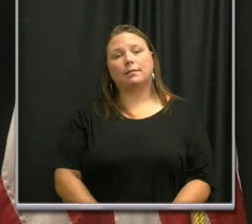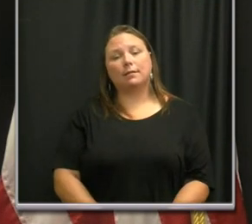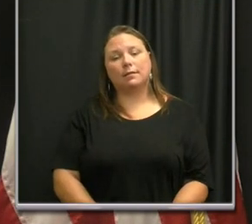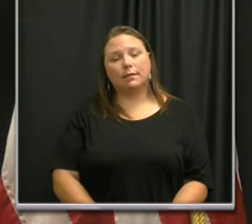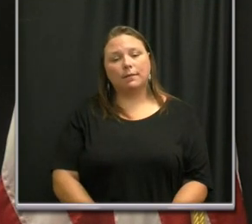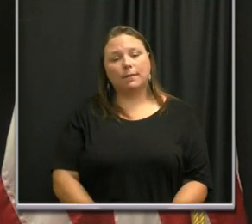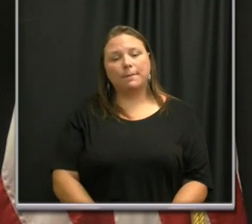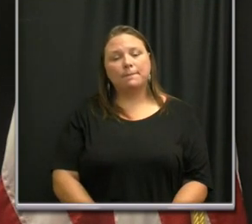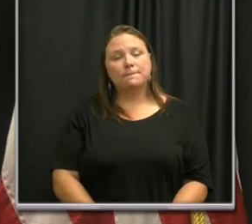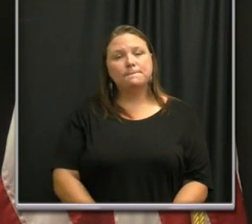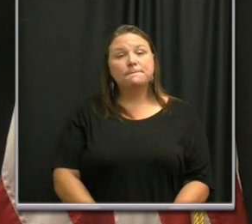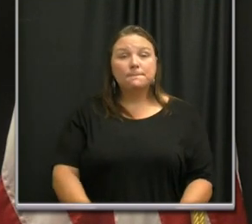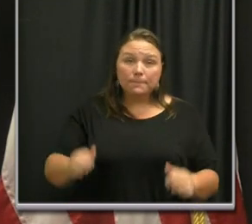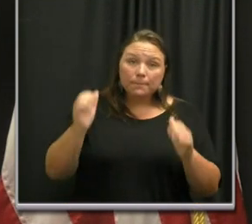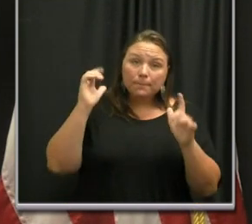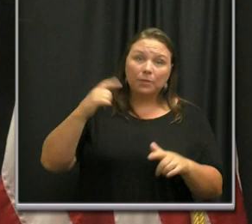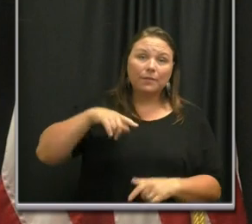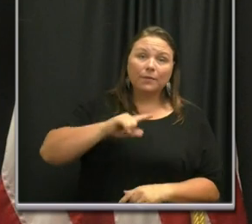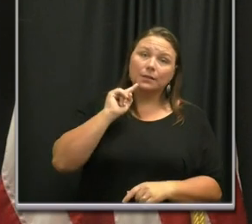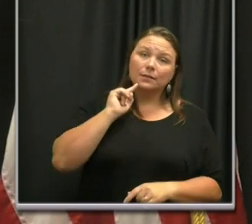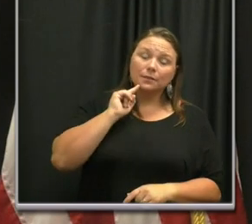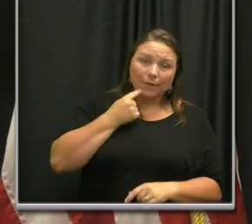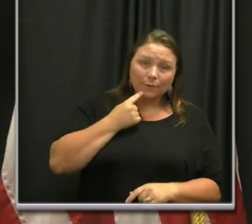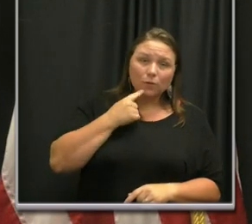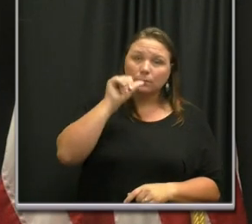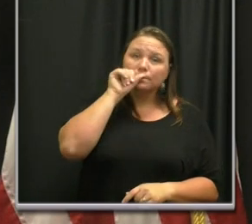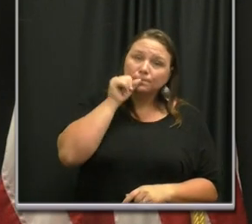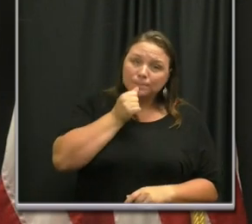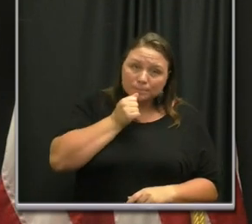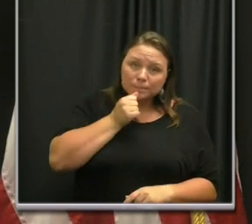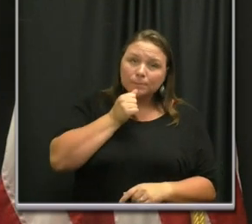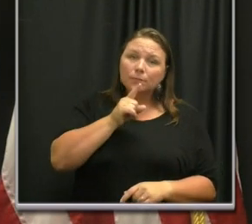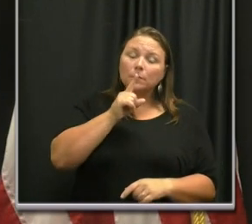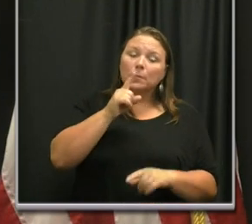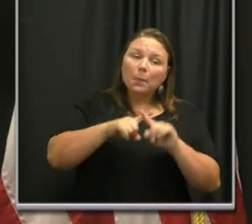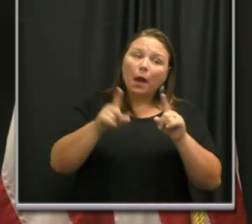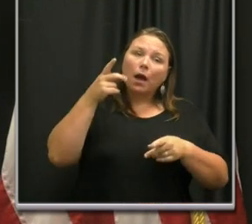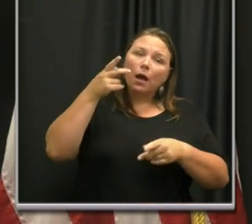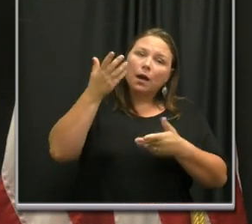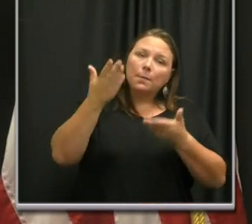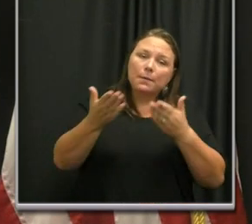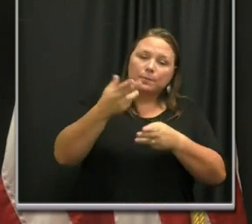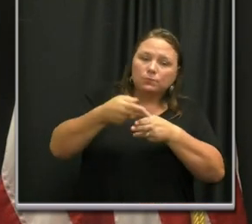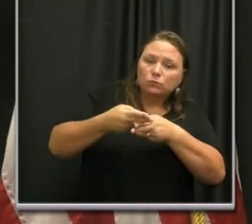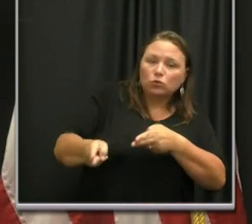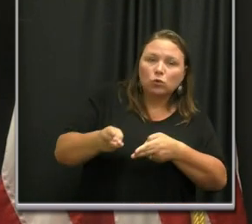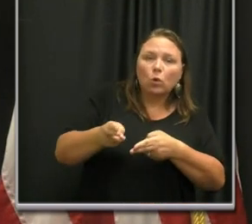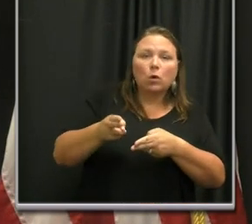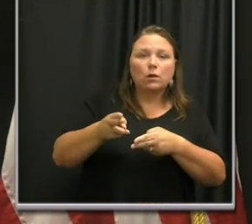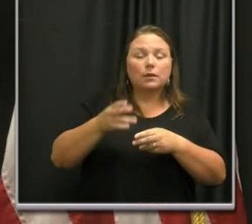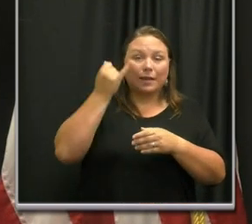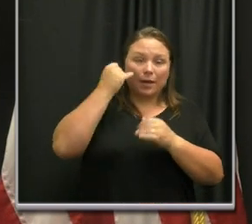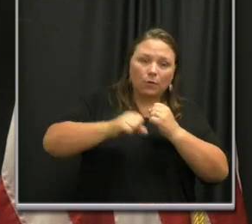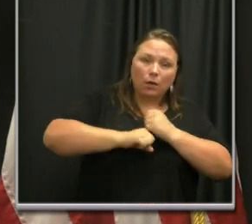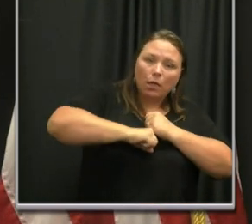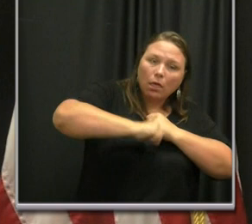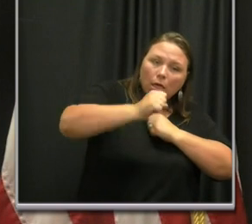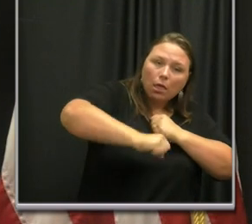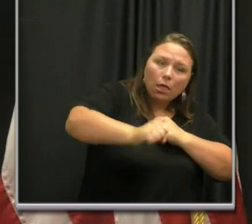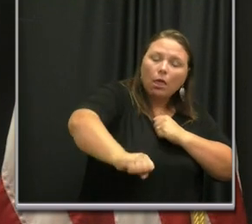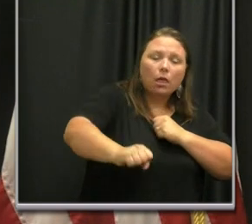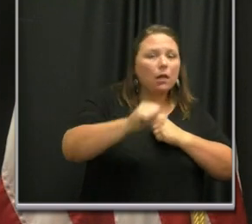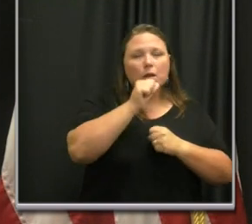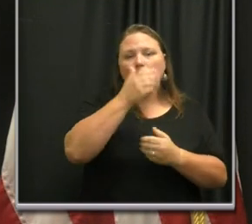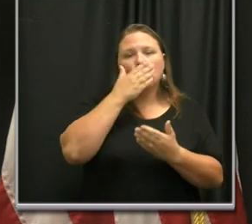We will all suffer. Let's make the suffering as short as possible. Prolonging the suffering is not a good strategy